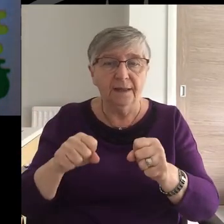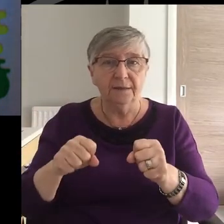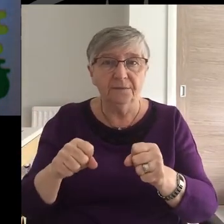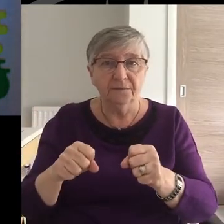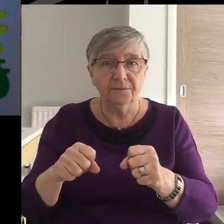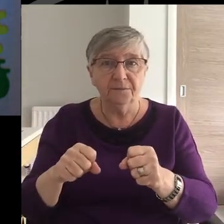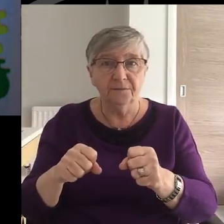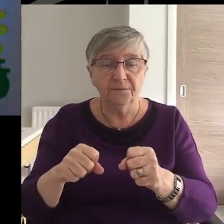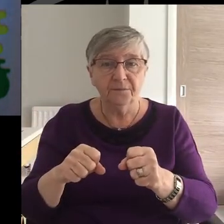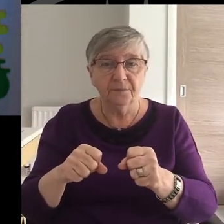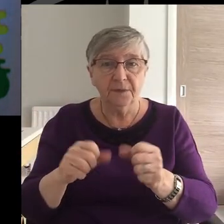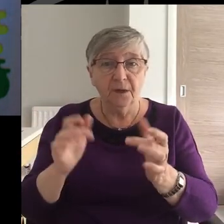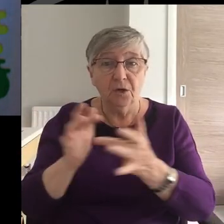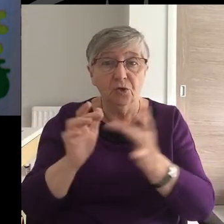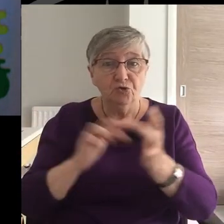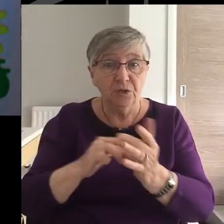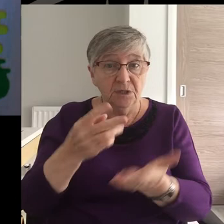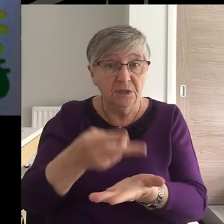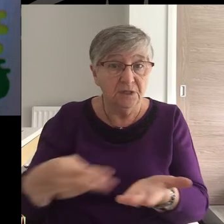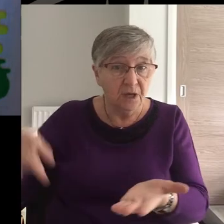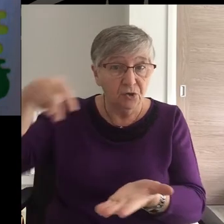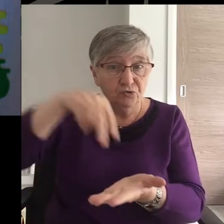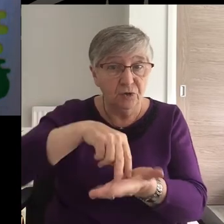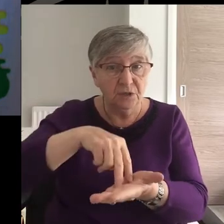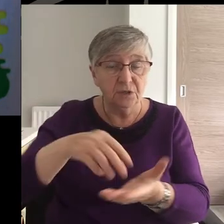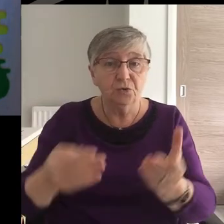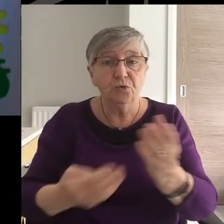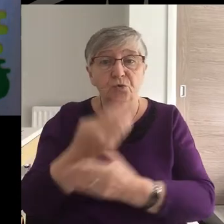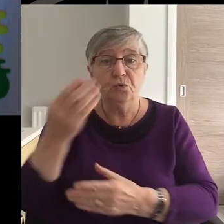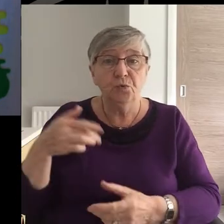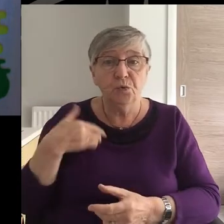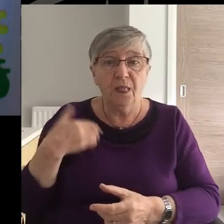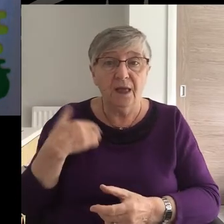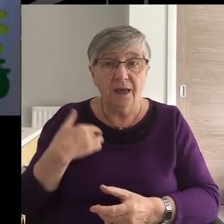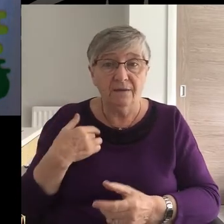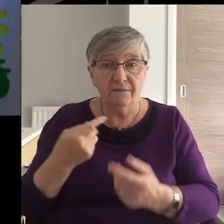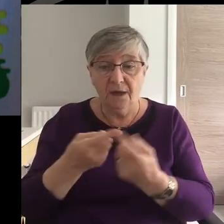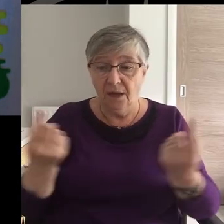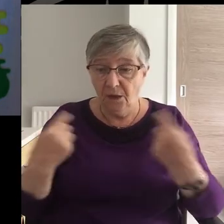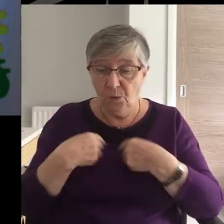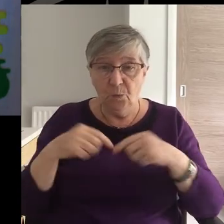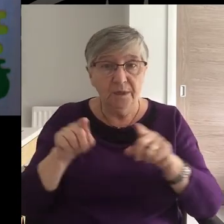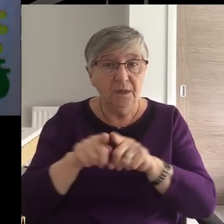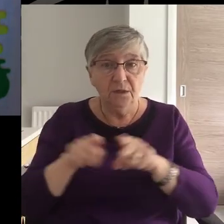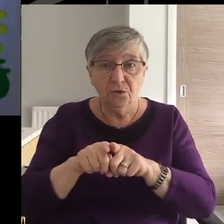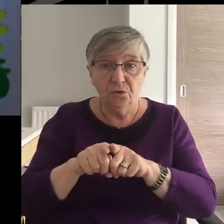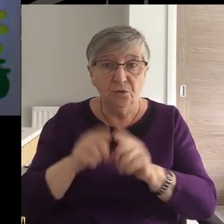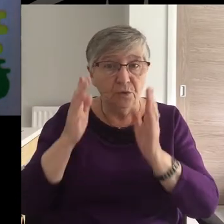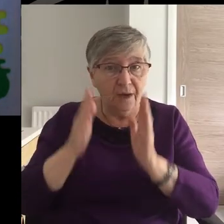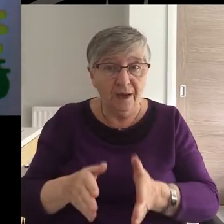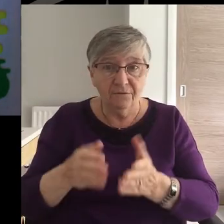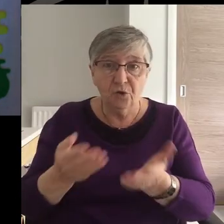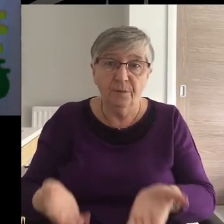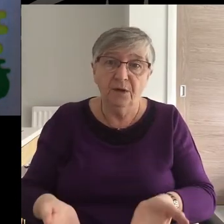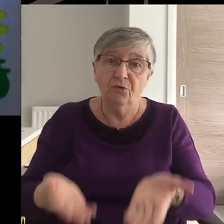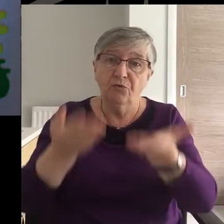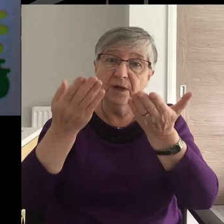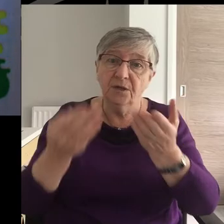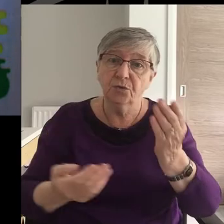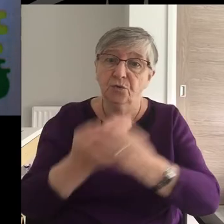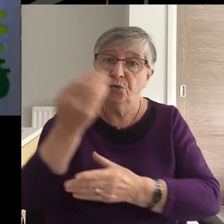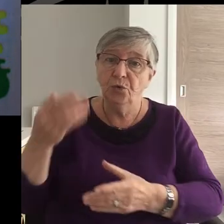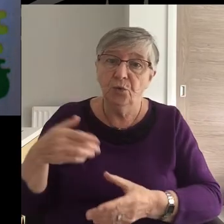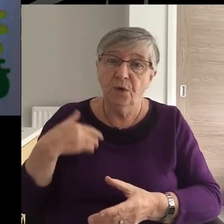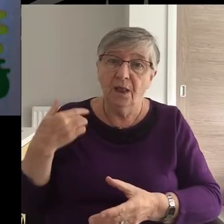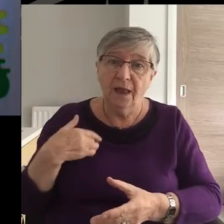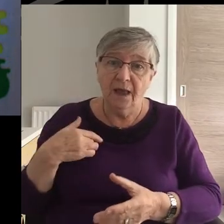Jesus has risen to new life, and we too have been raised to new life with him,